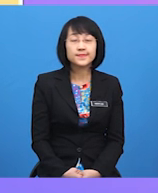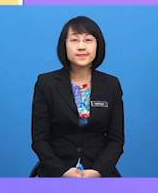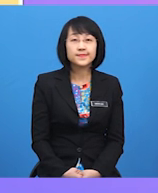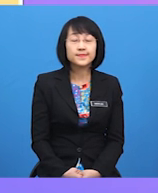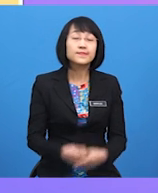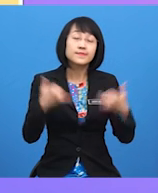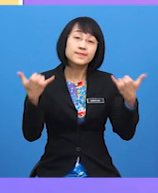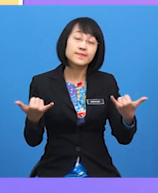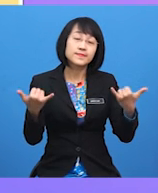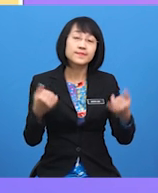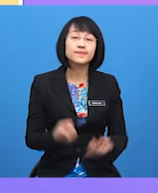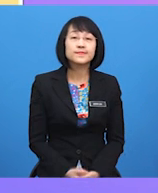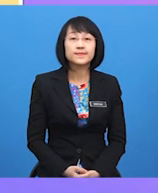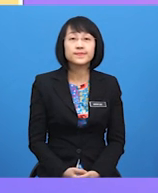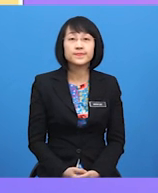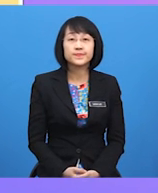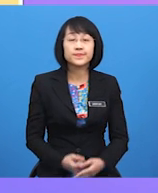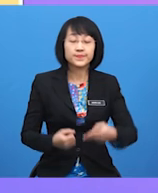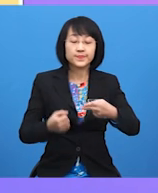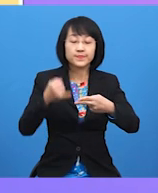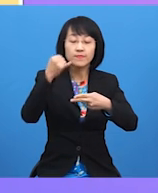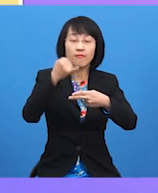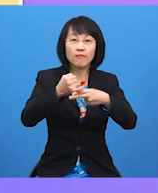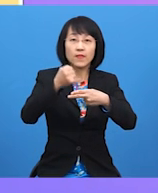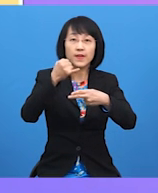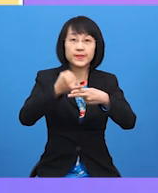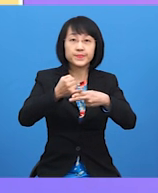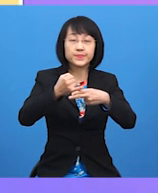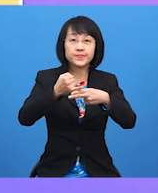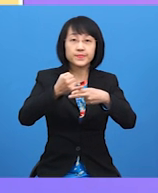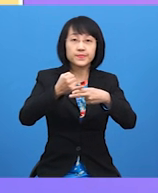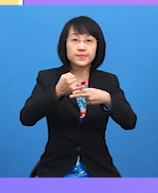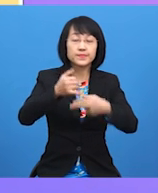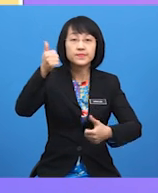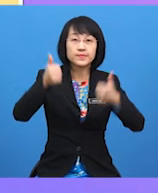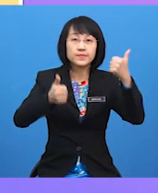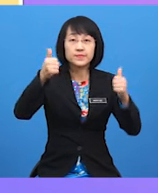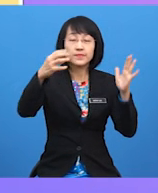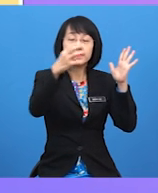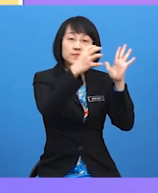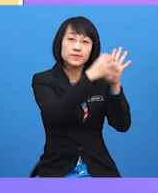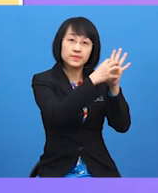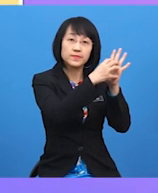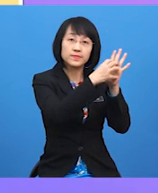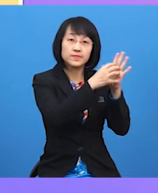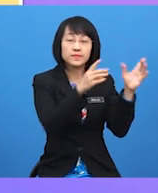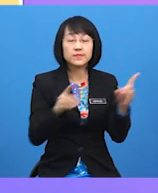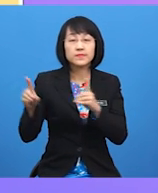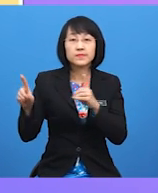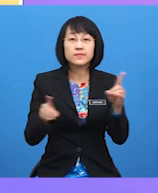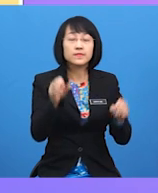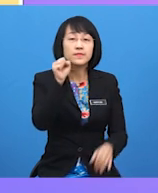Now, identify which paragraph does Sarah